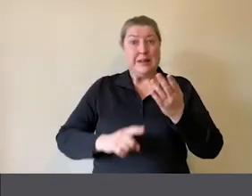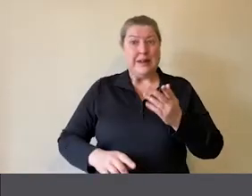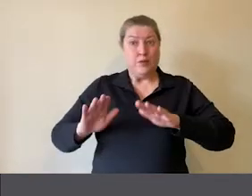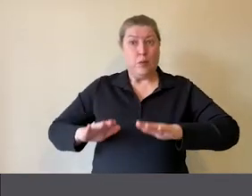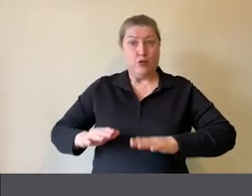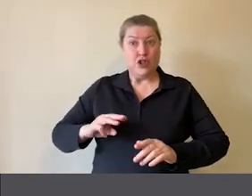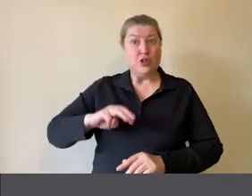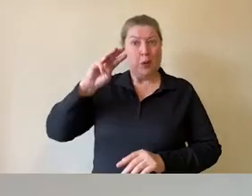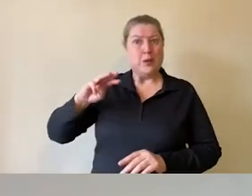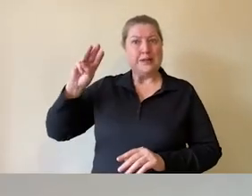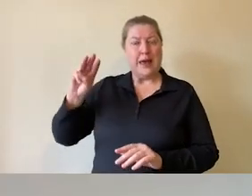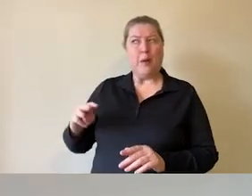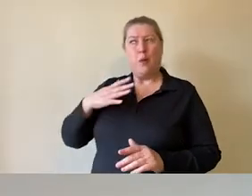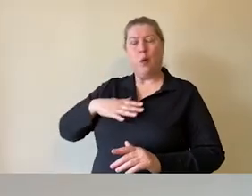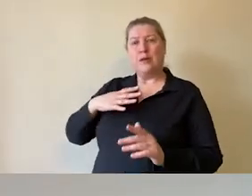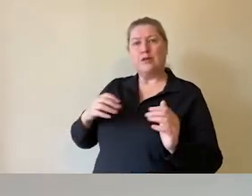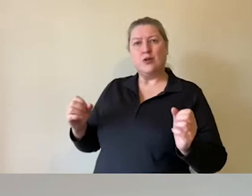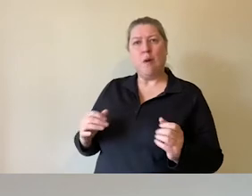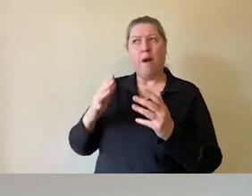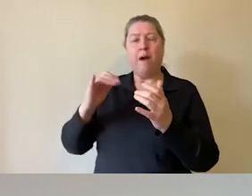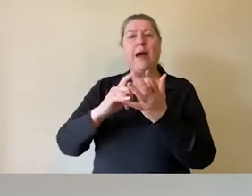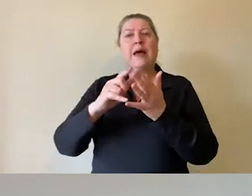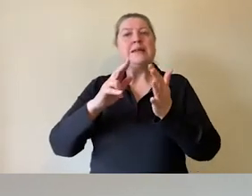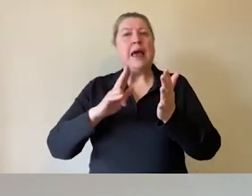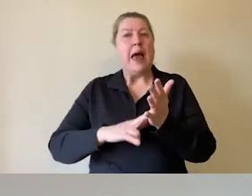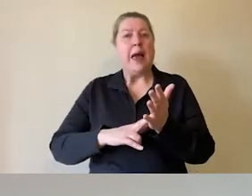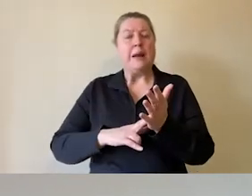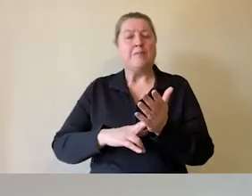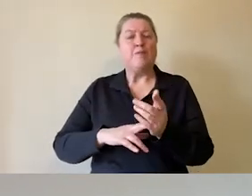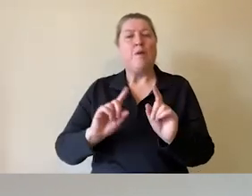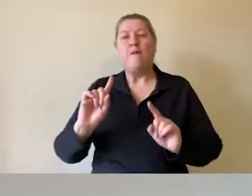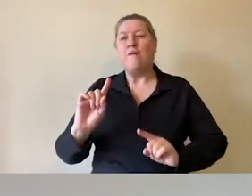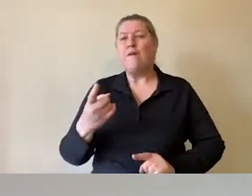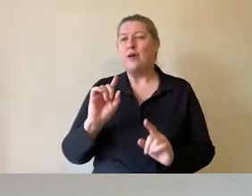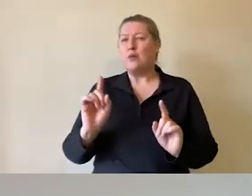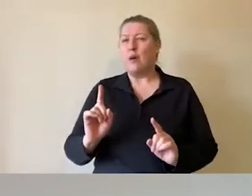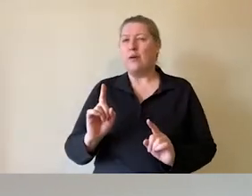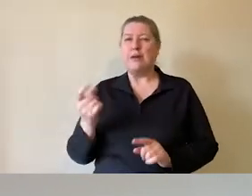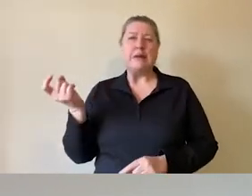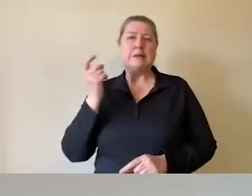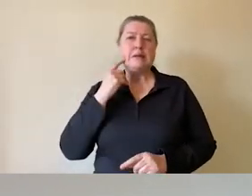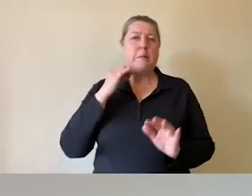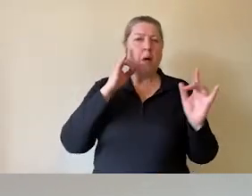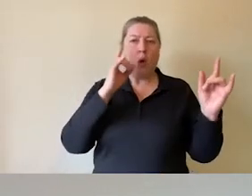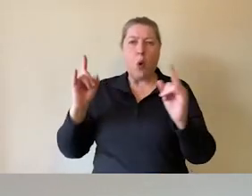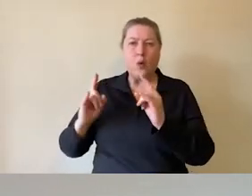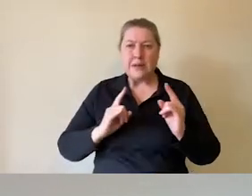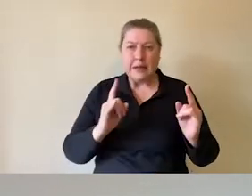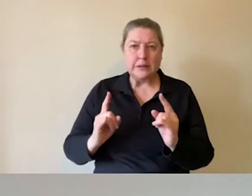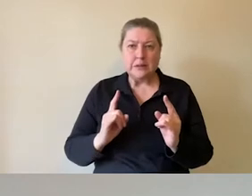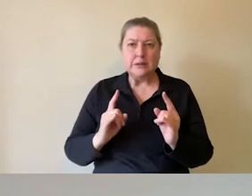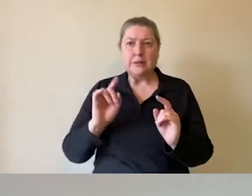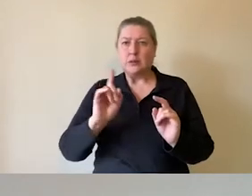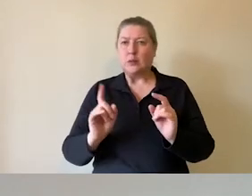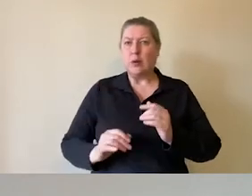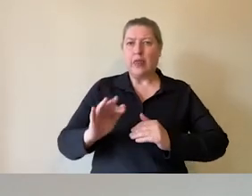build our SEN offer was to do a simple audit of what was already in place and very often